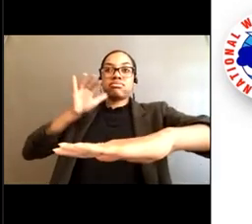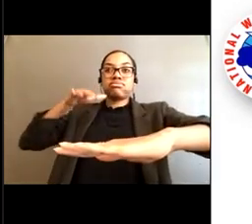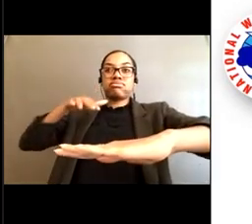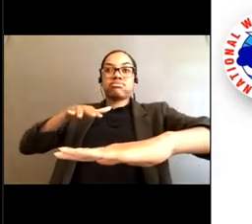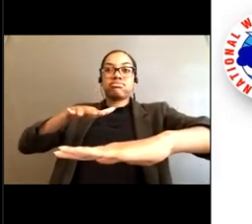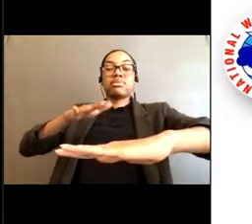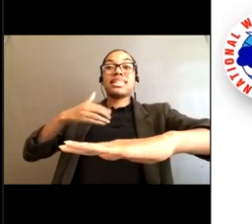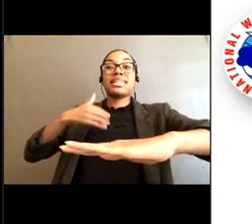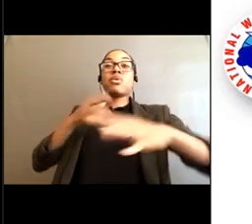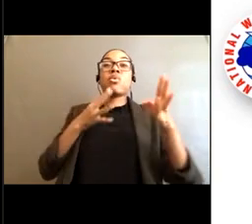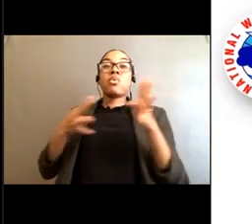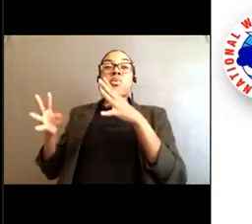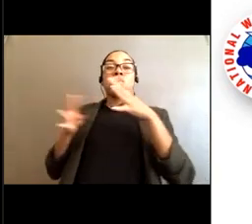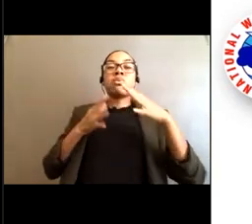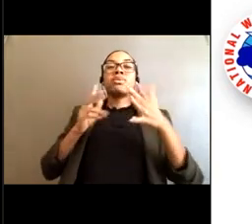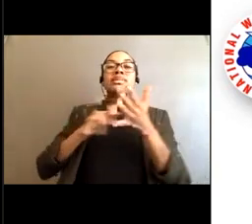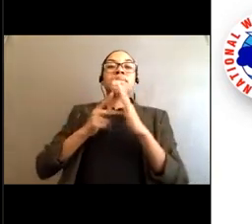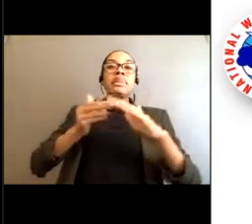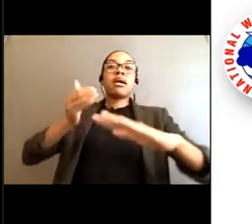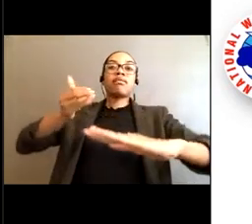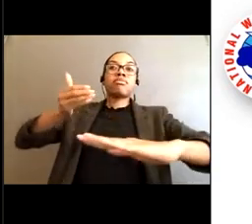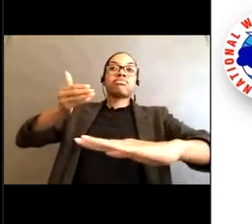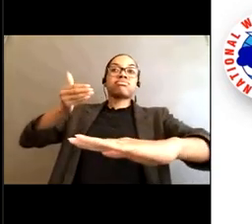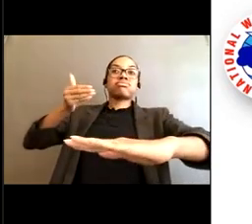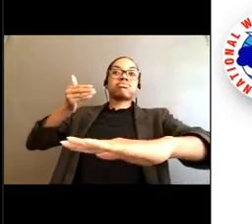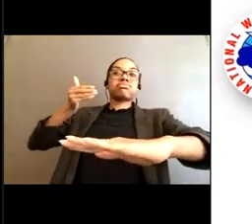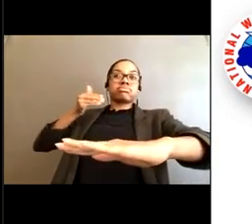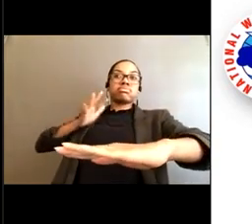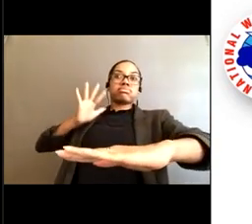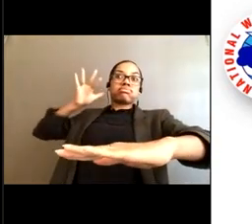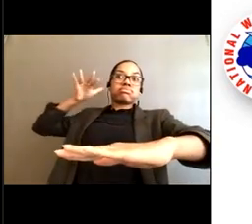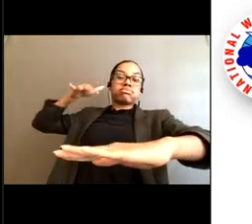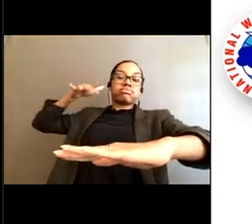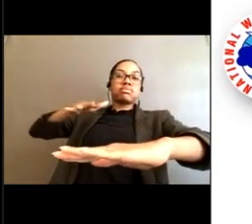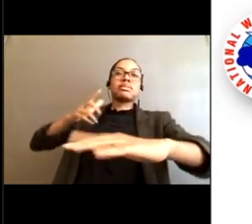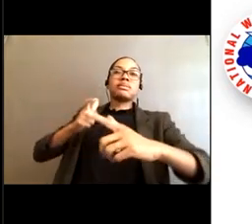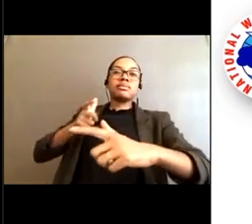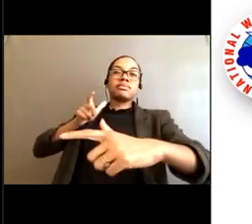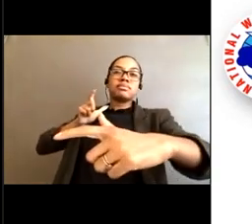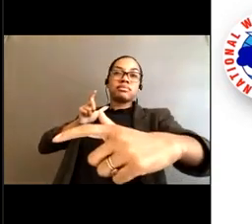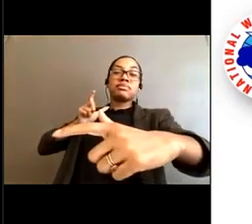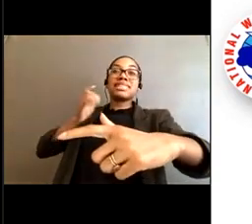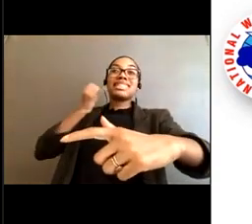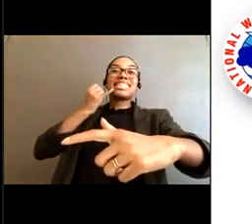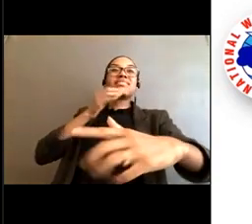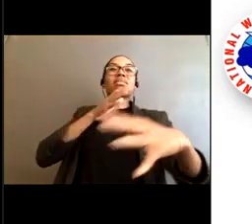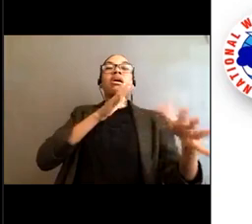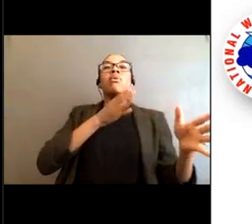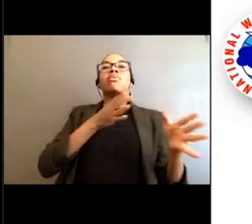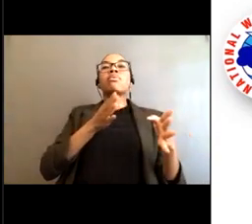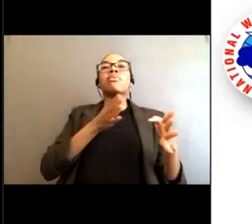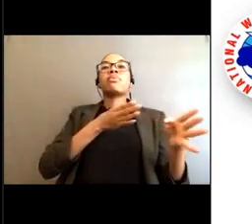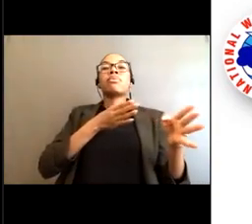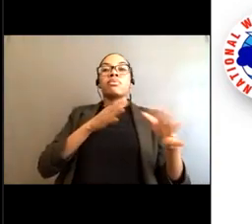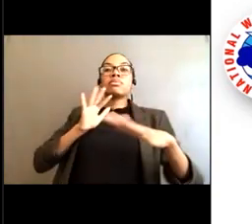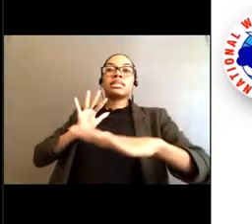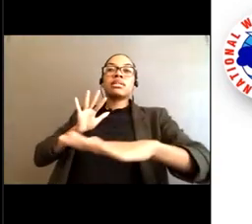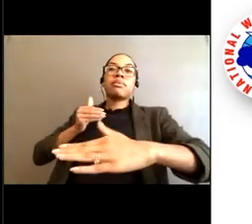much farther offshore, and that's very important when it comes to rip currents, and we'll talk about that with this next slide.